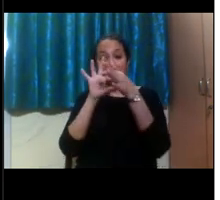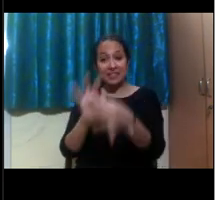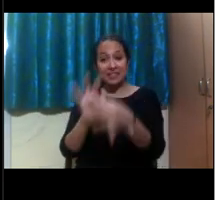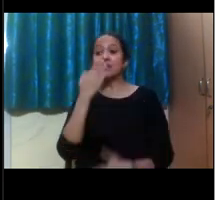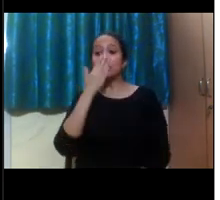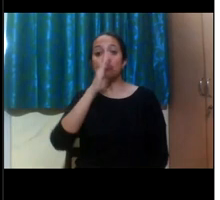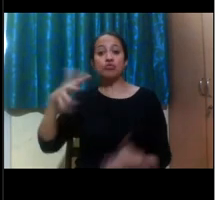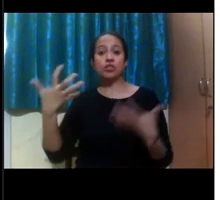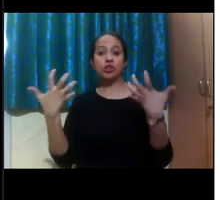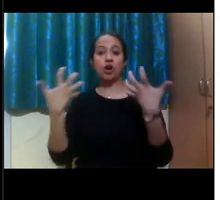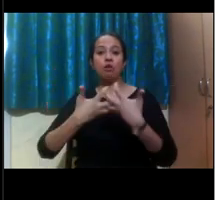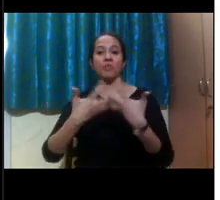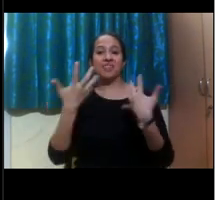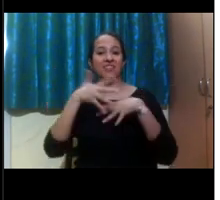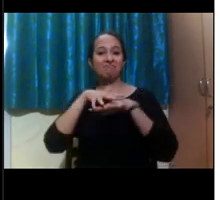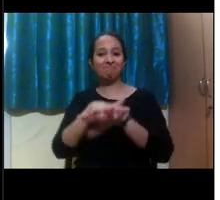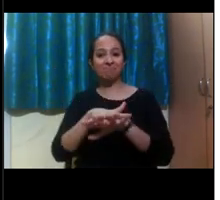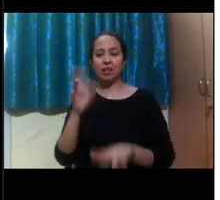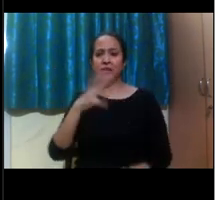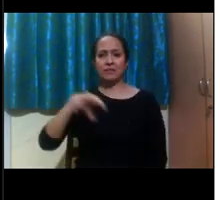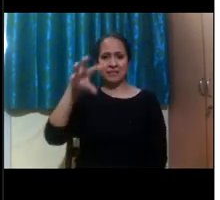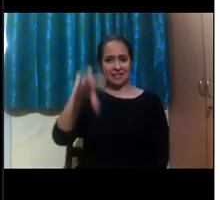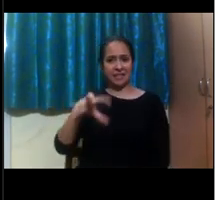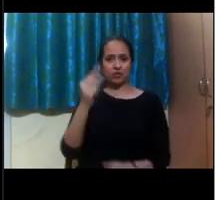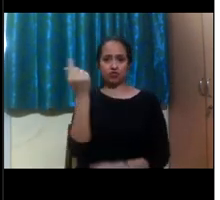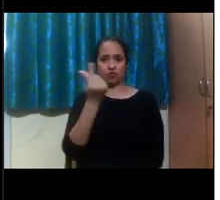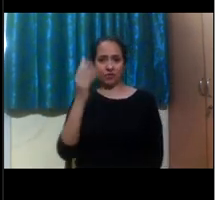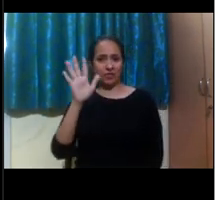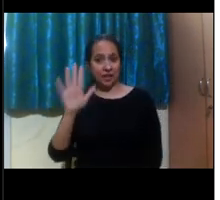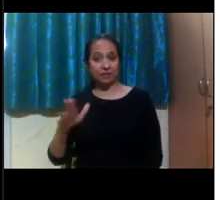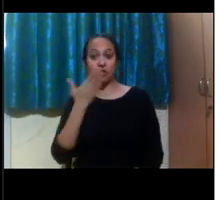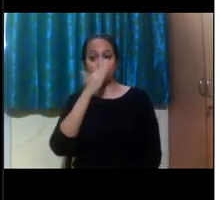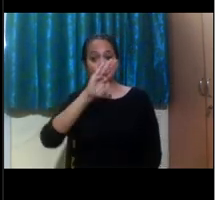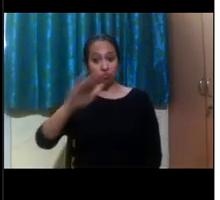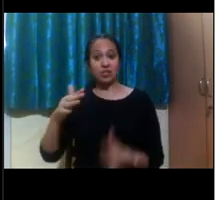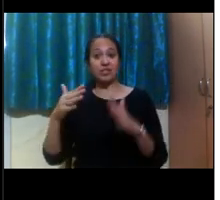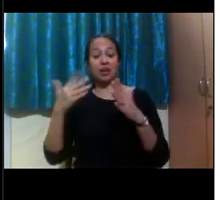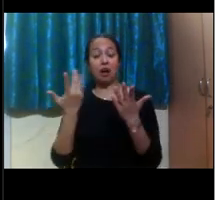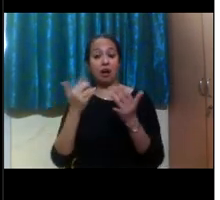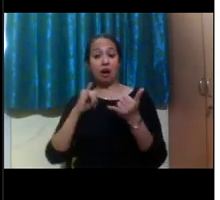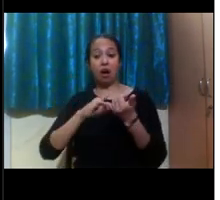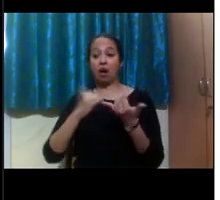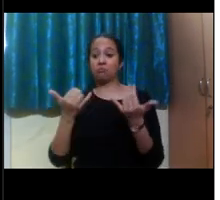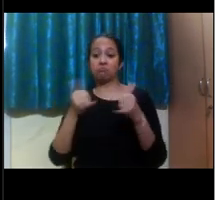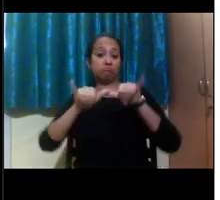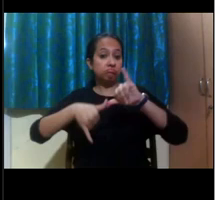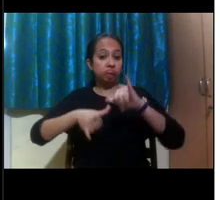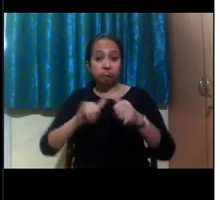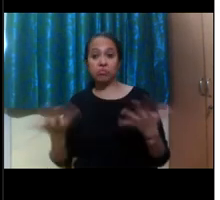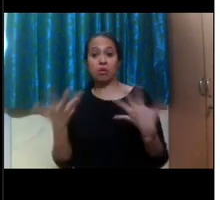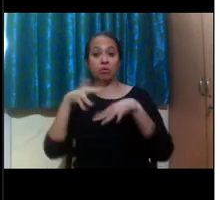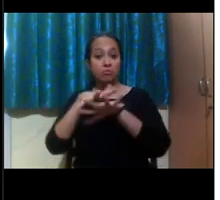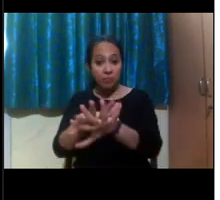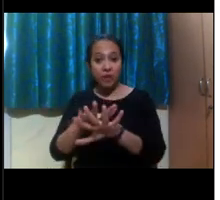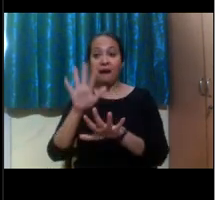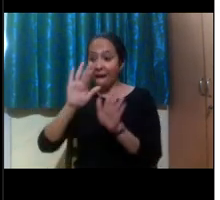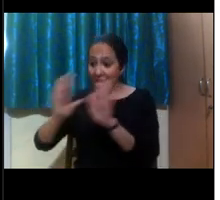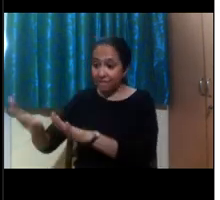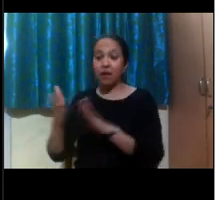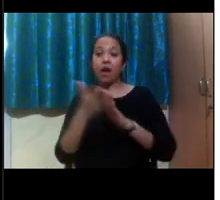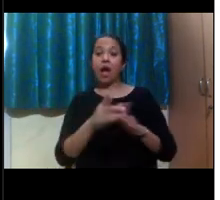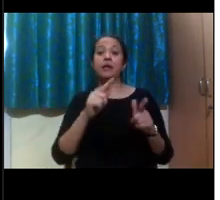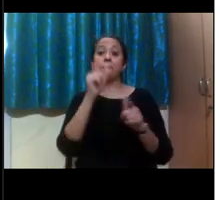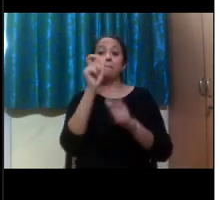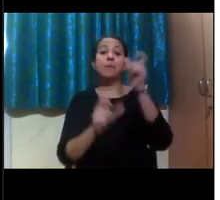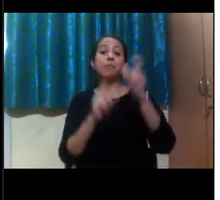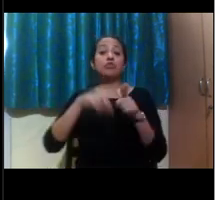Because like here at Missouri State University, we do student accommodations, but then there's another office that does employee accommodations. So you just want to